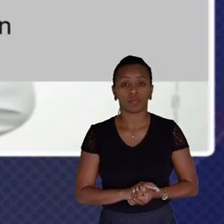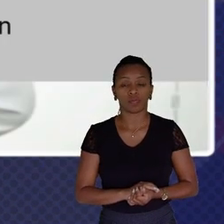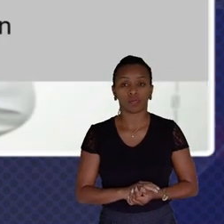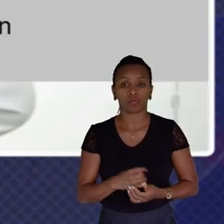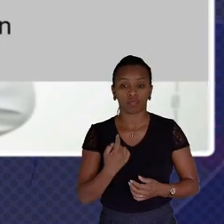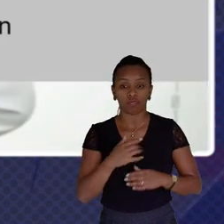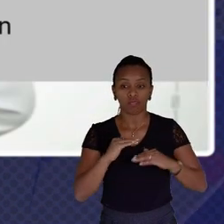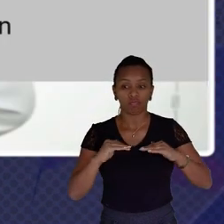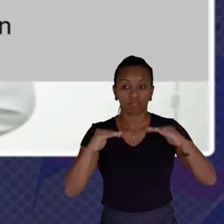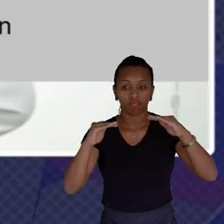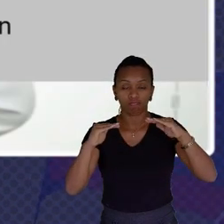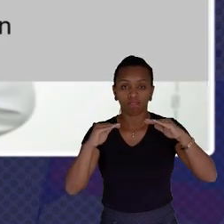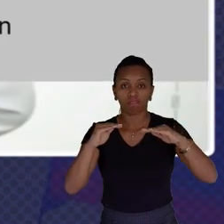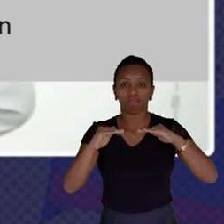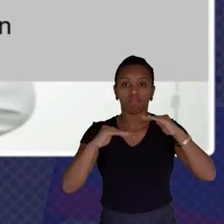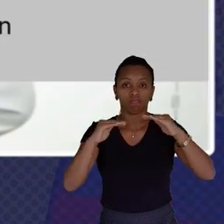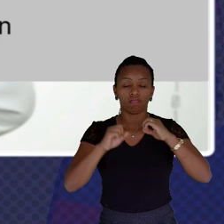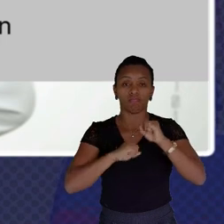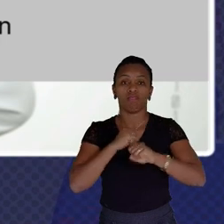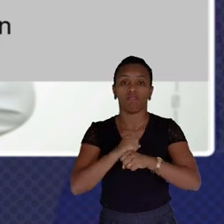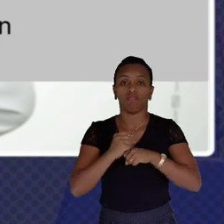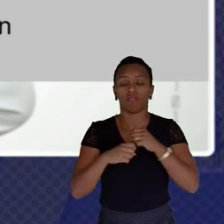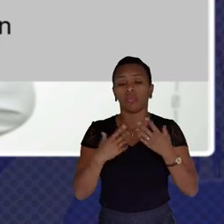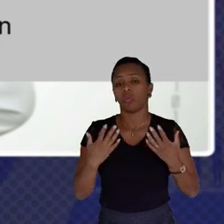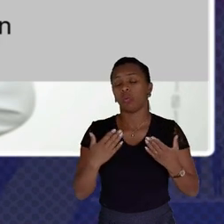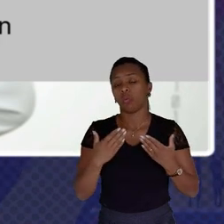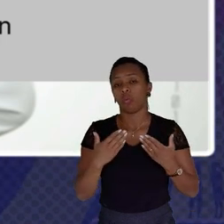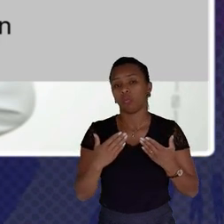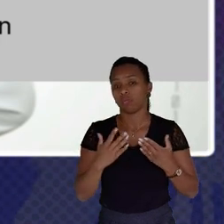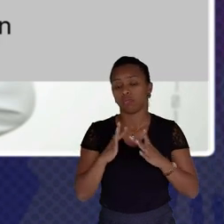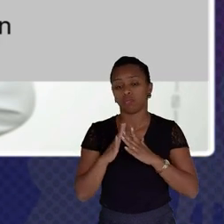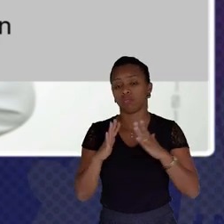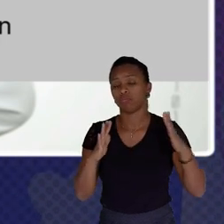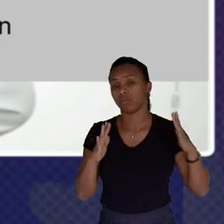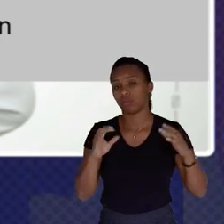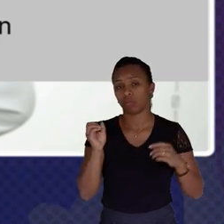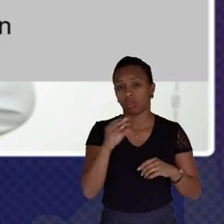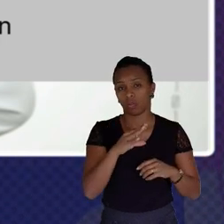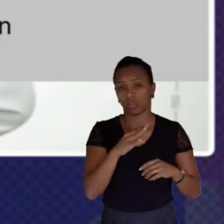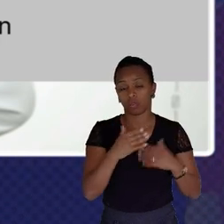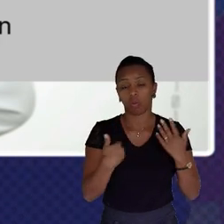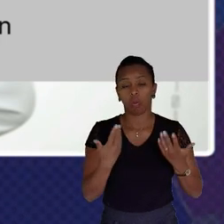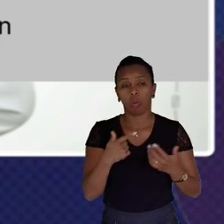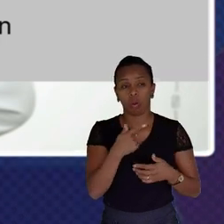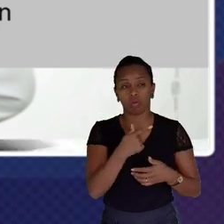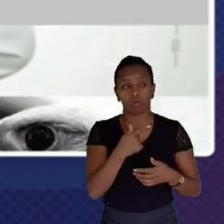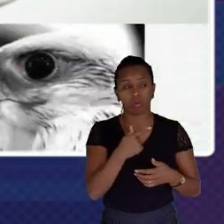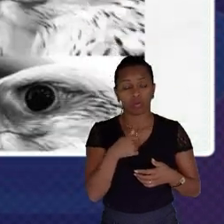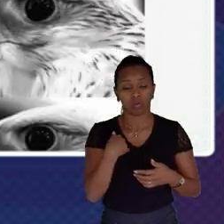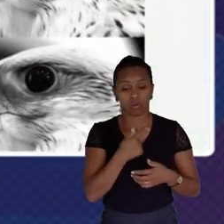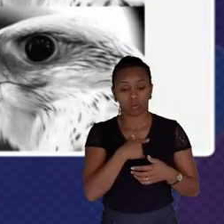So what was our journey towards innovation And what are the seven steps we took to embrace innovation in government?